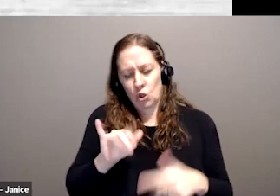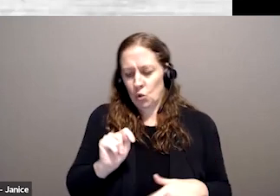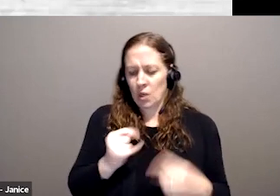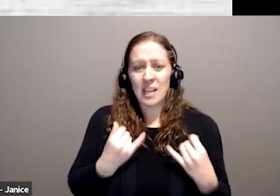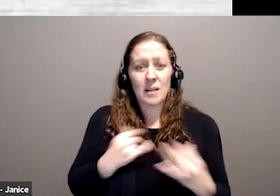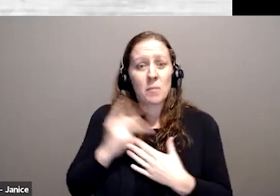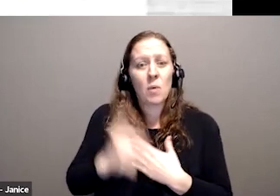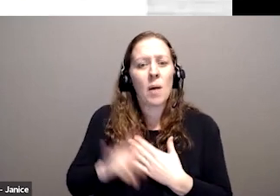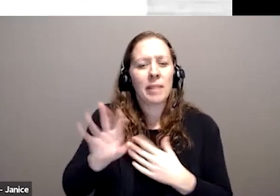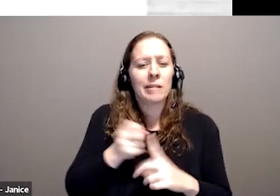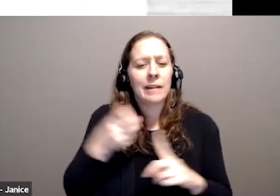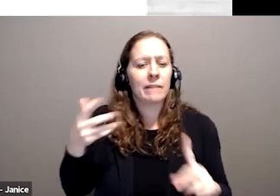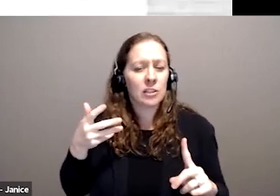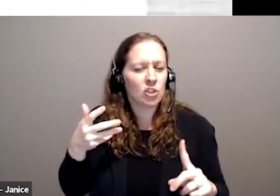programs.